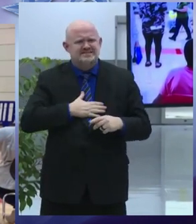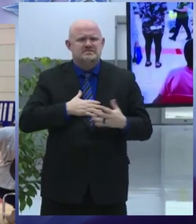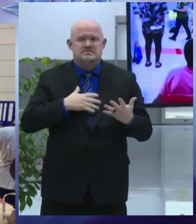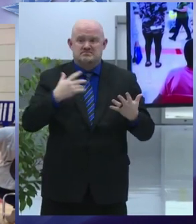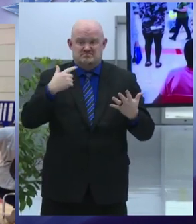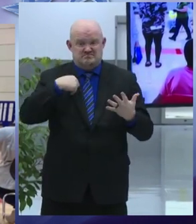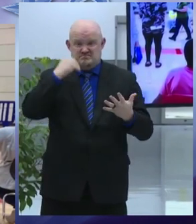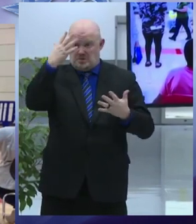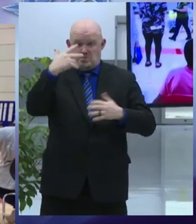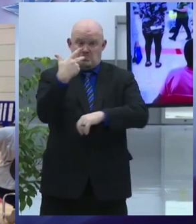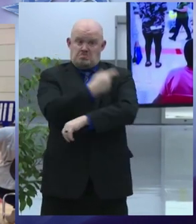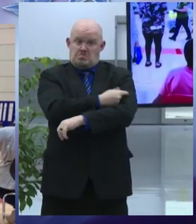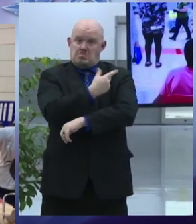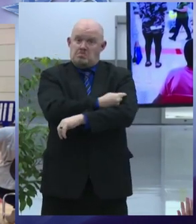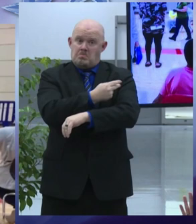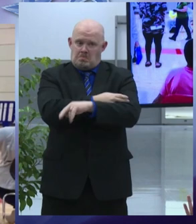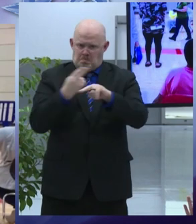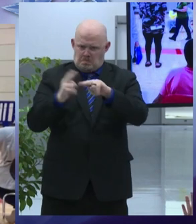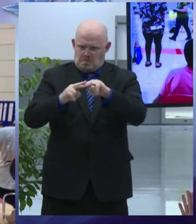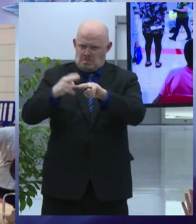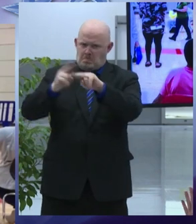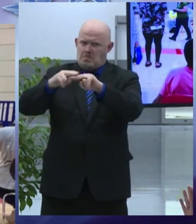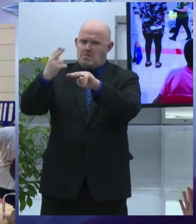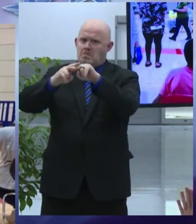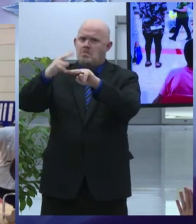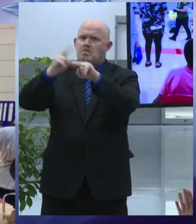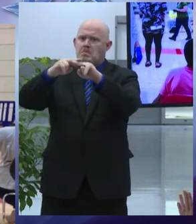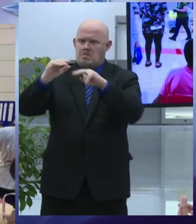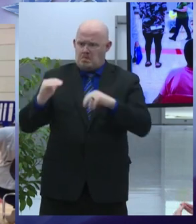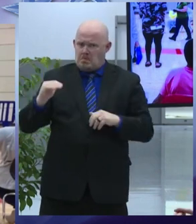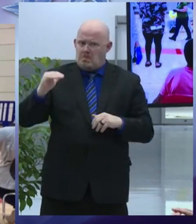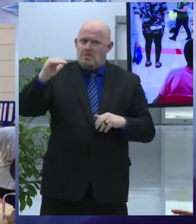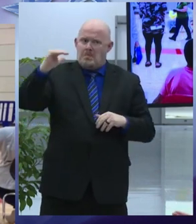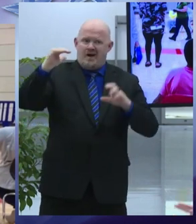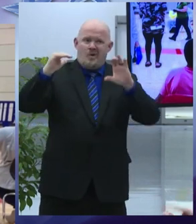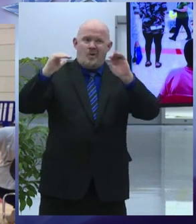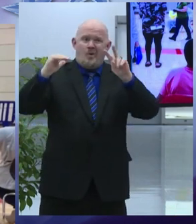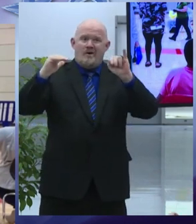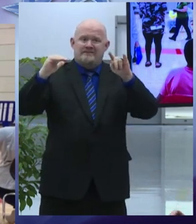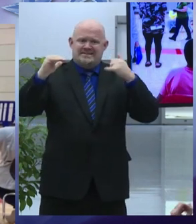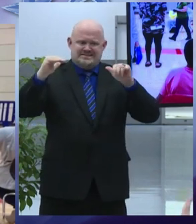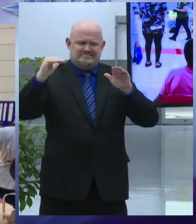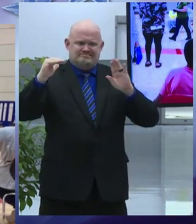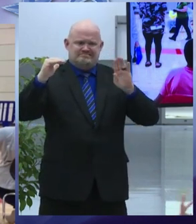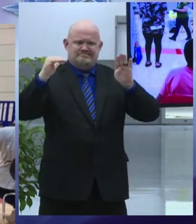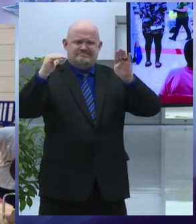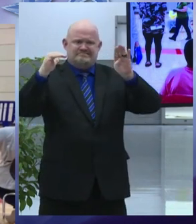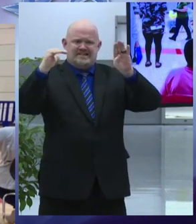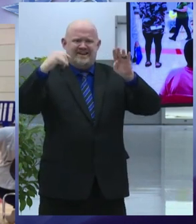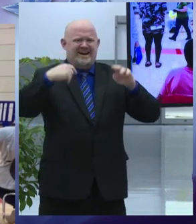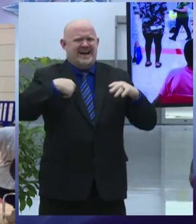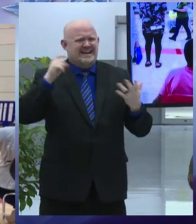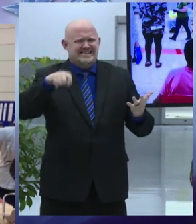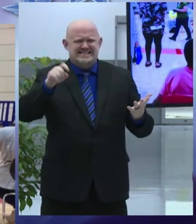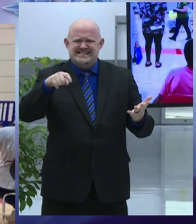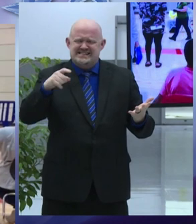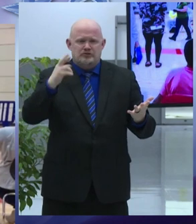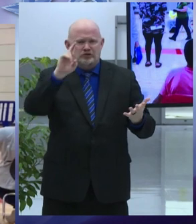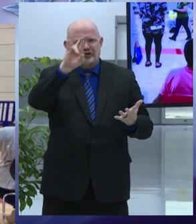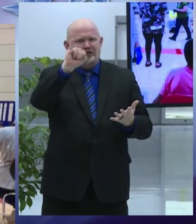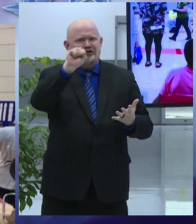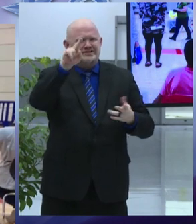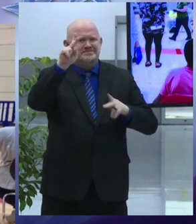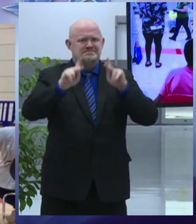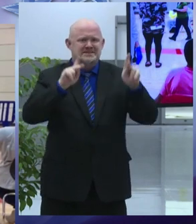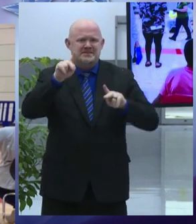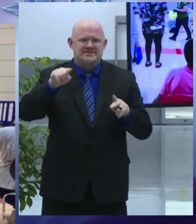but the increases are occurring too slowly and too many at-risk individuals are without information and assistance they need to make an informed